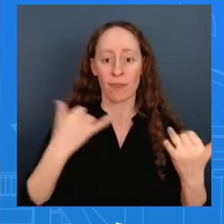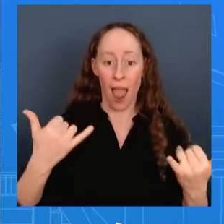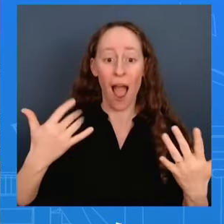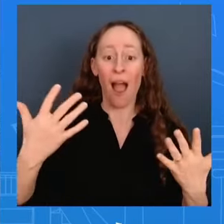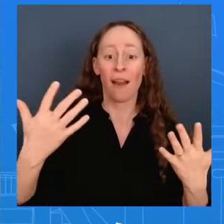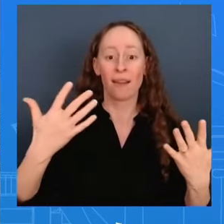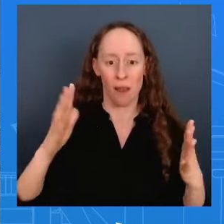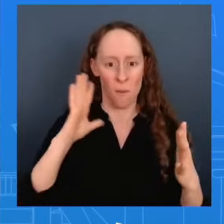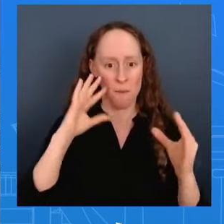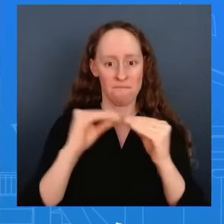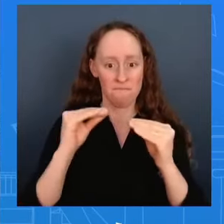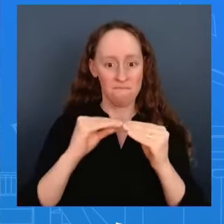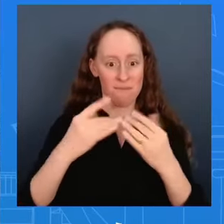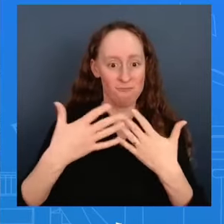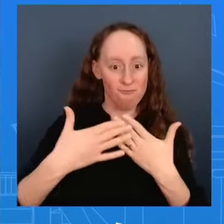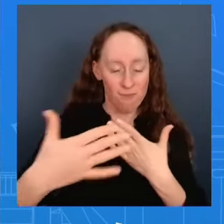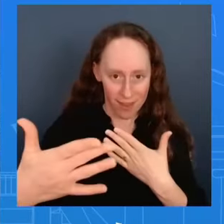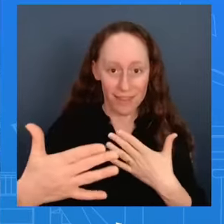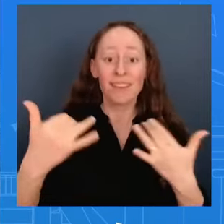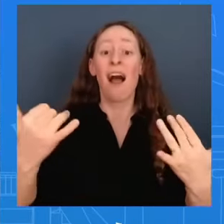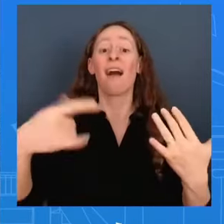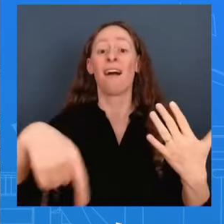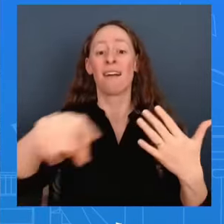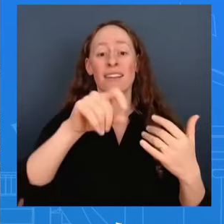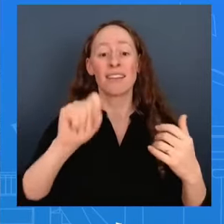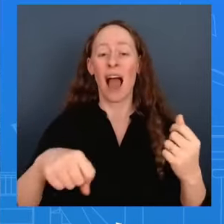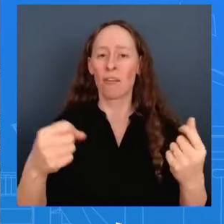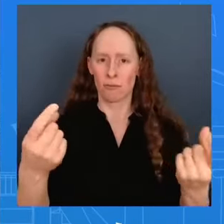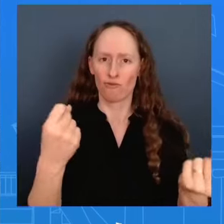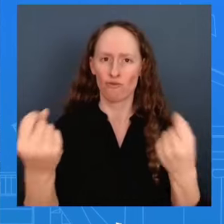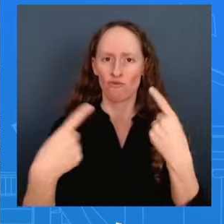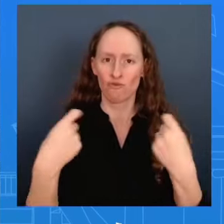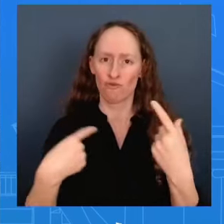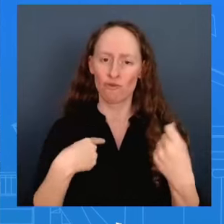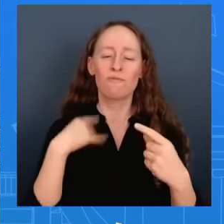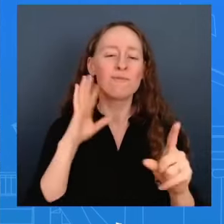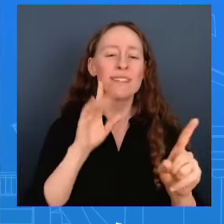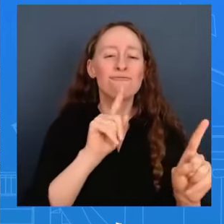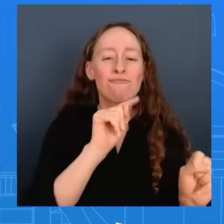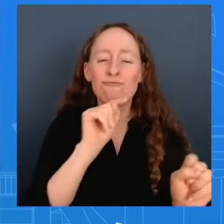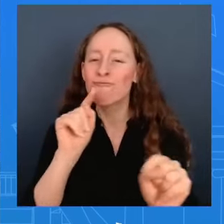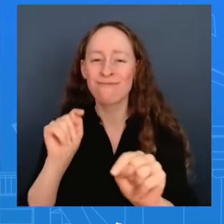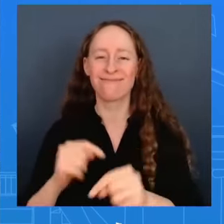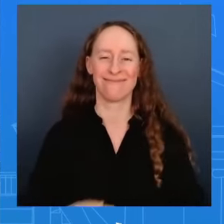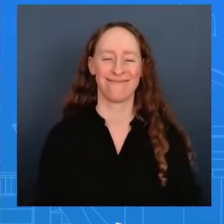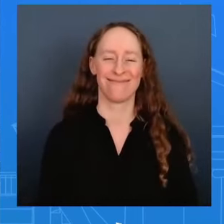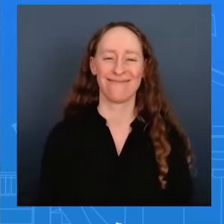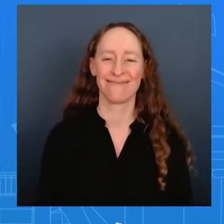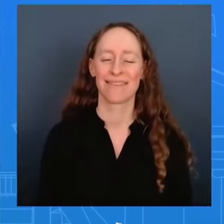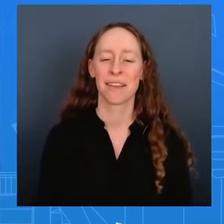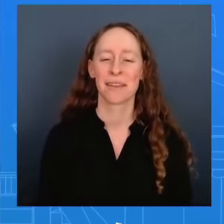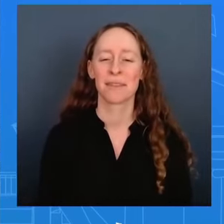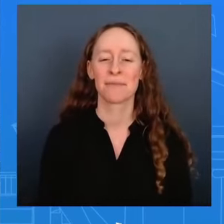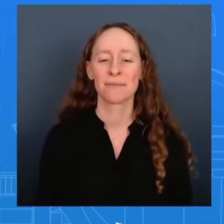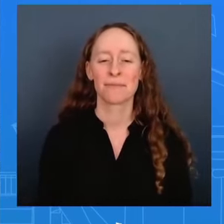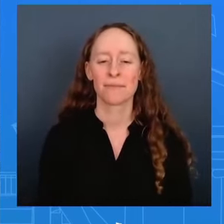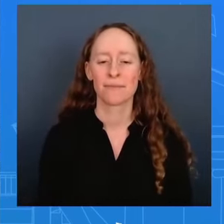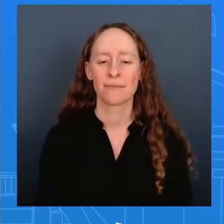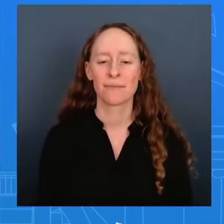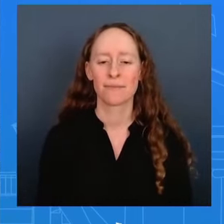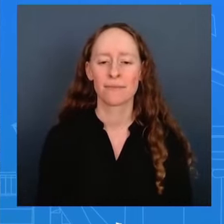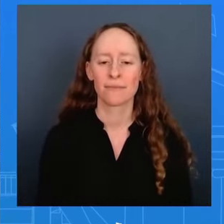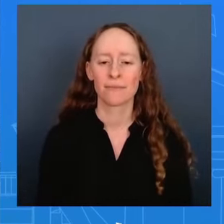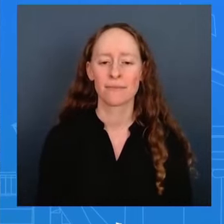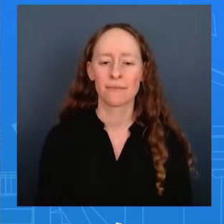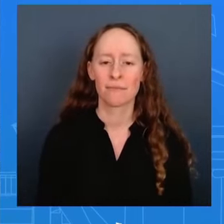thank you ambassador first um there seems to be some confidence that these tariffs won't cause the competition to slide